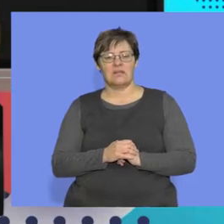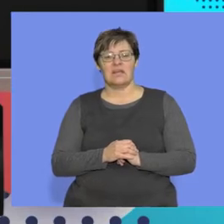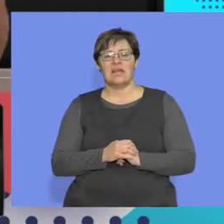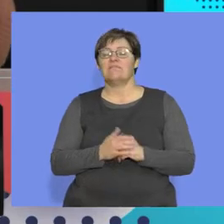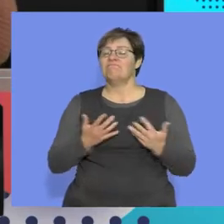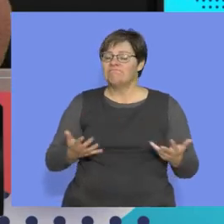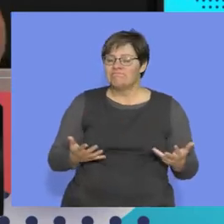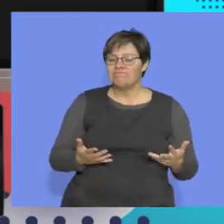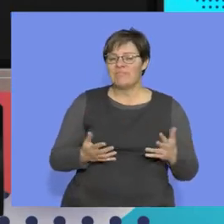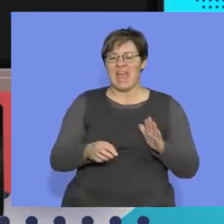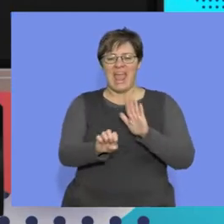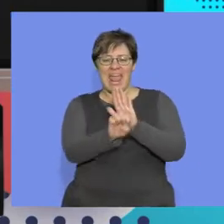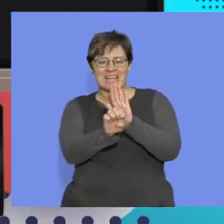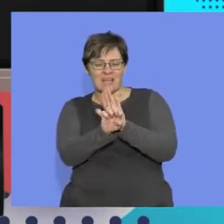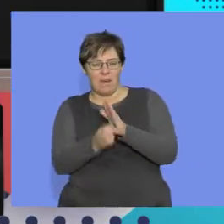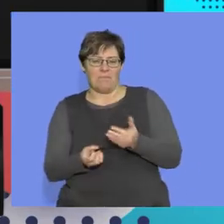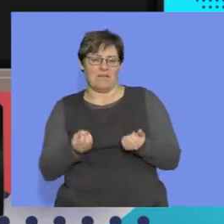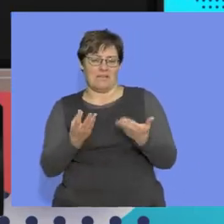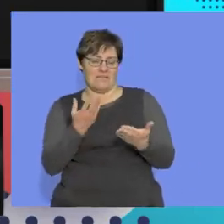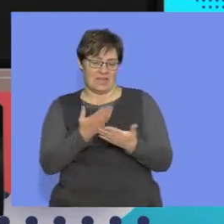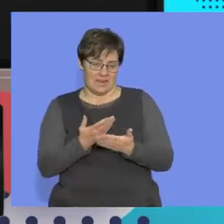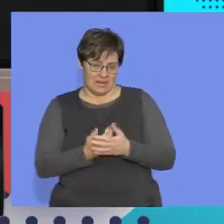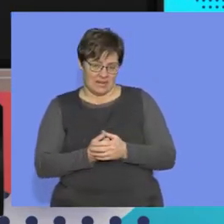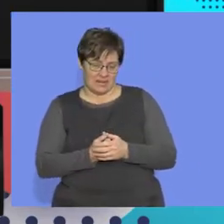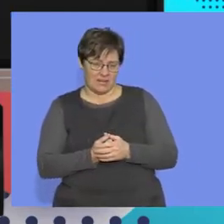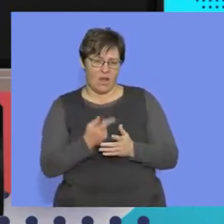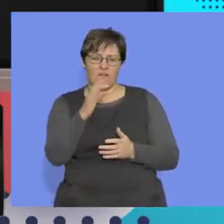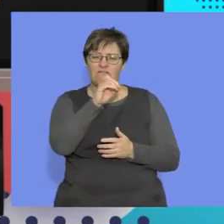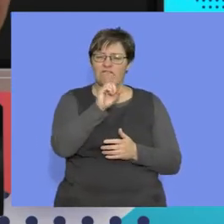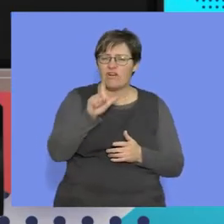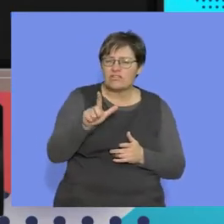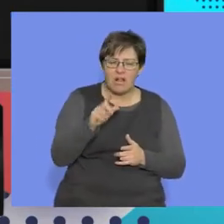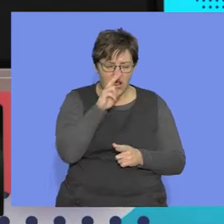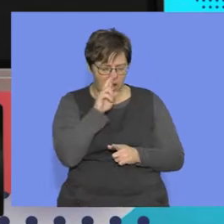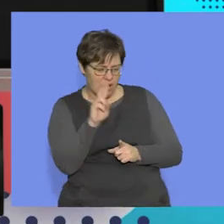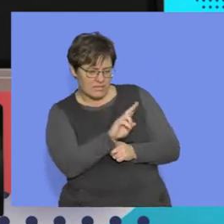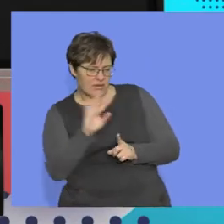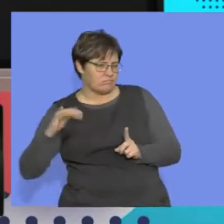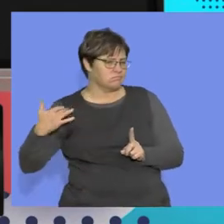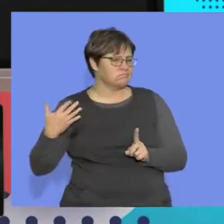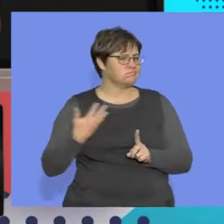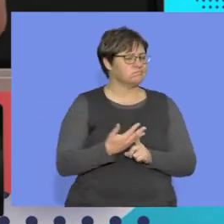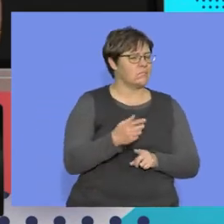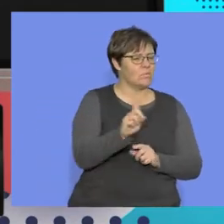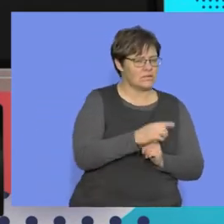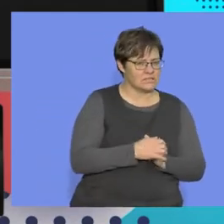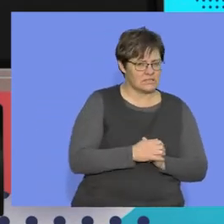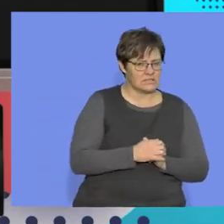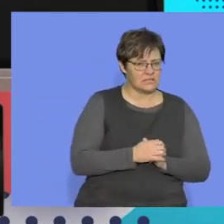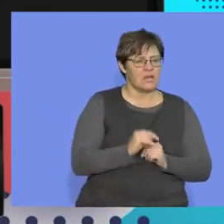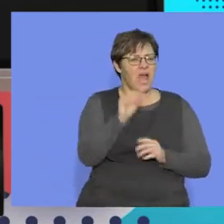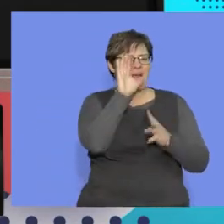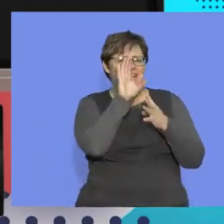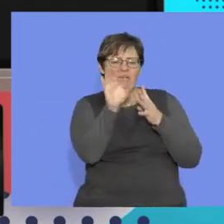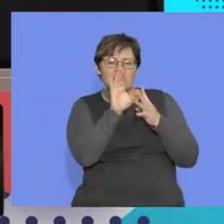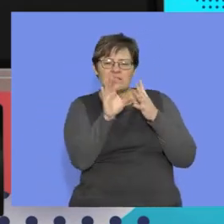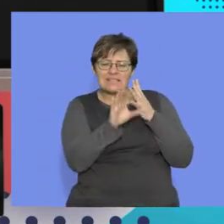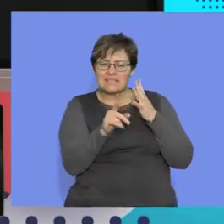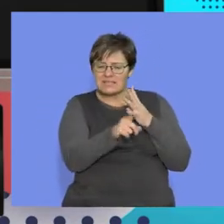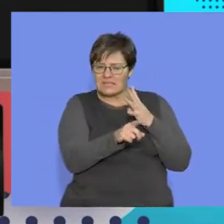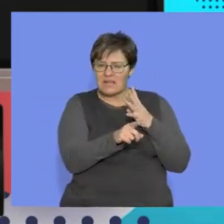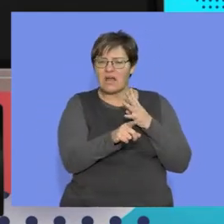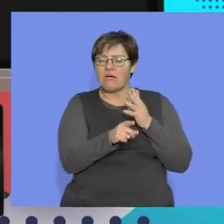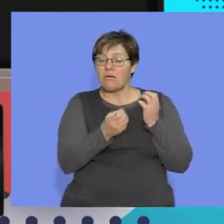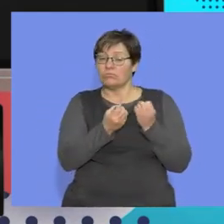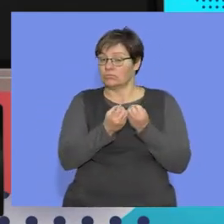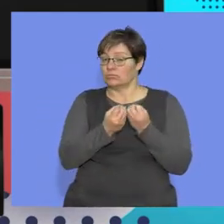be able to give examples, right, of fossils that we have seen along the way, a little bit of their characteristics, but